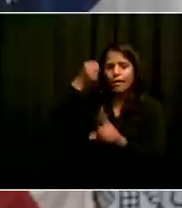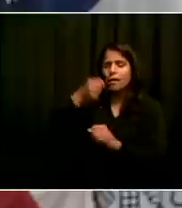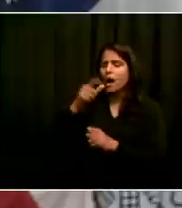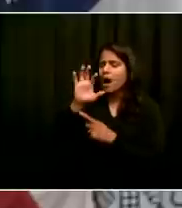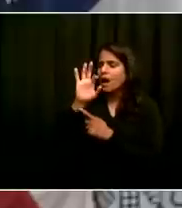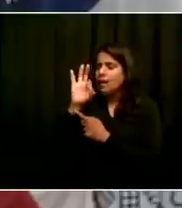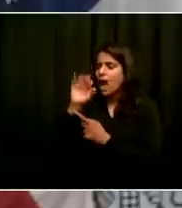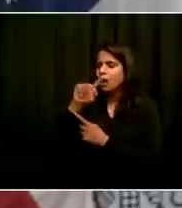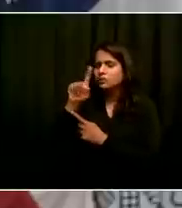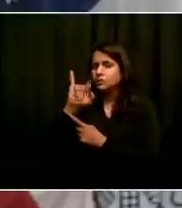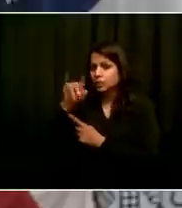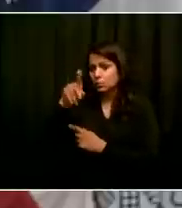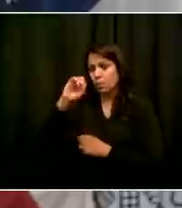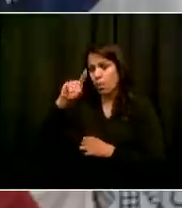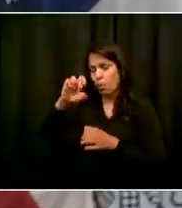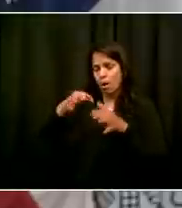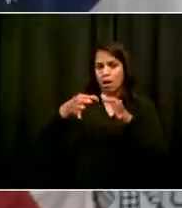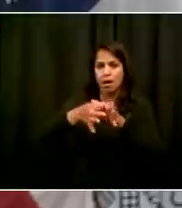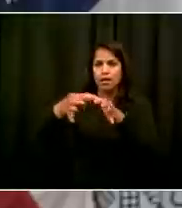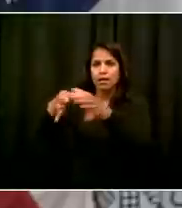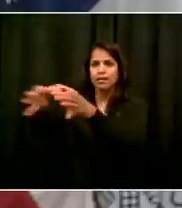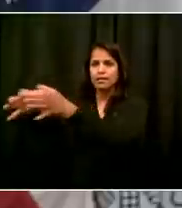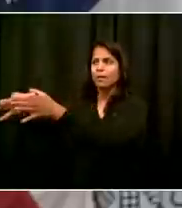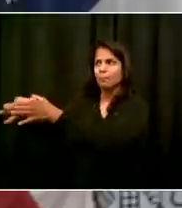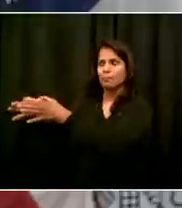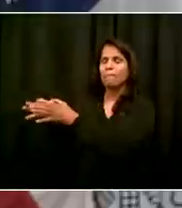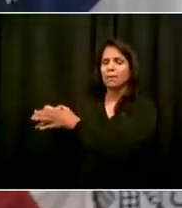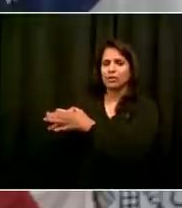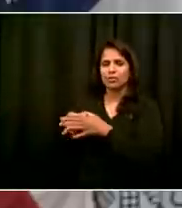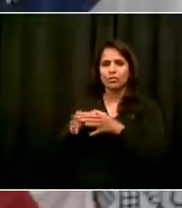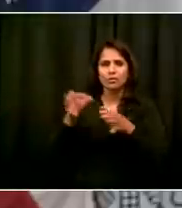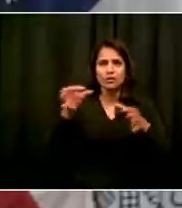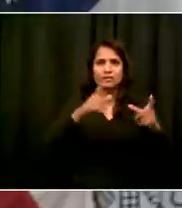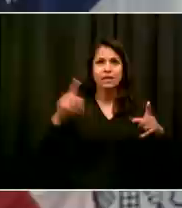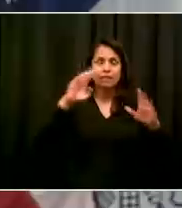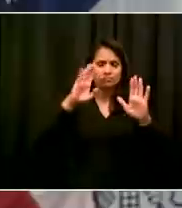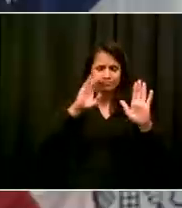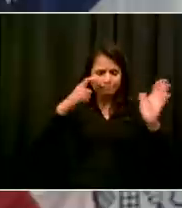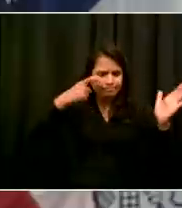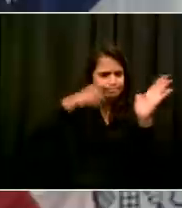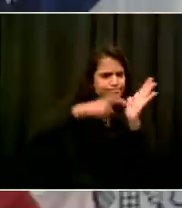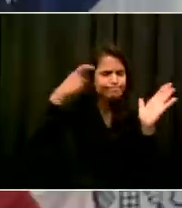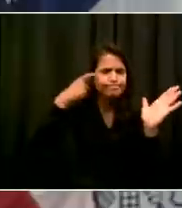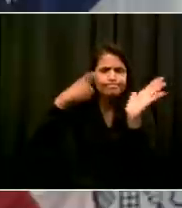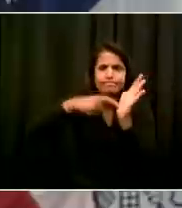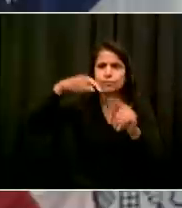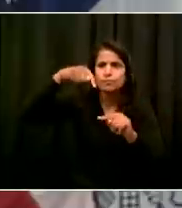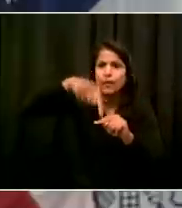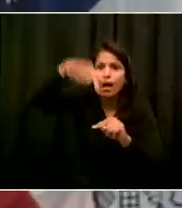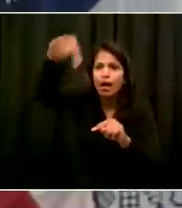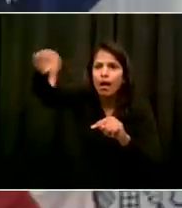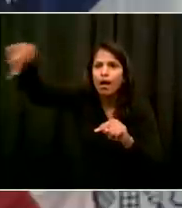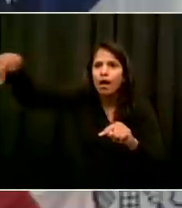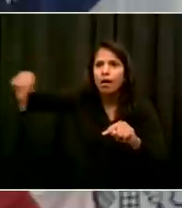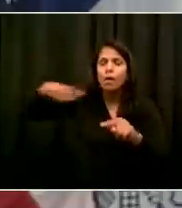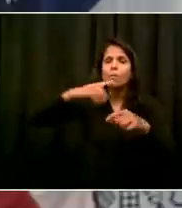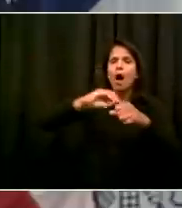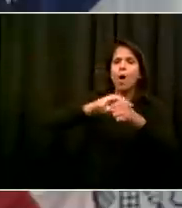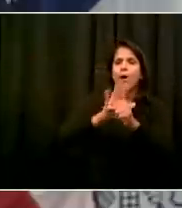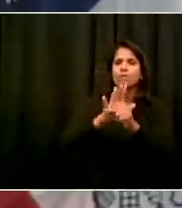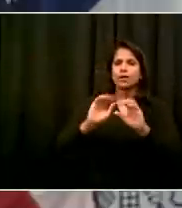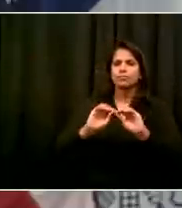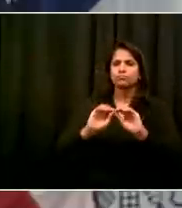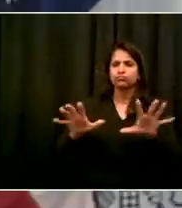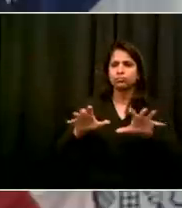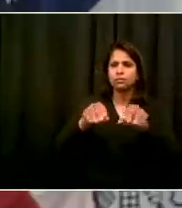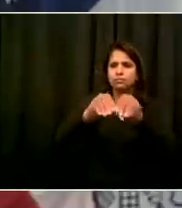are finding initially is the more there is communication with members of community about the importance of wearing masks, the more there's free mask